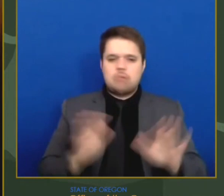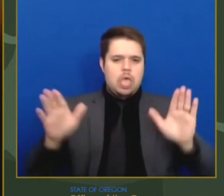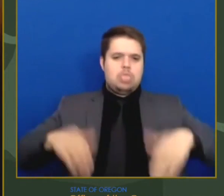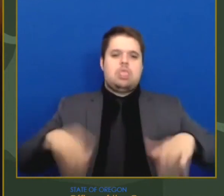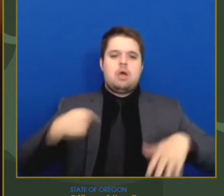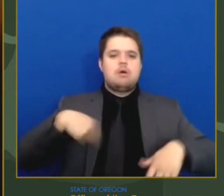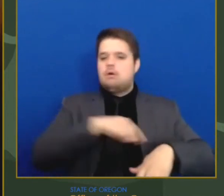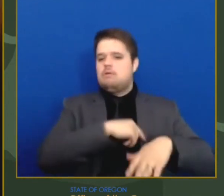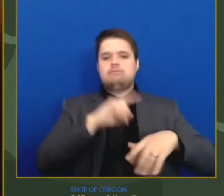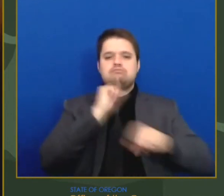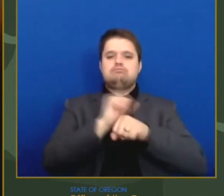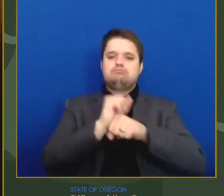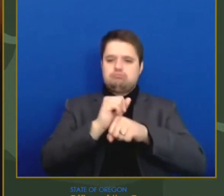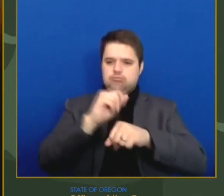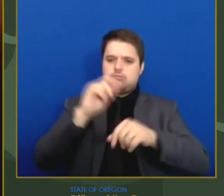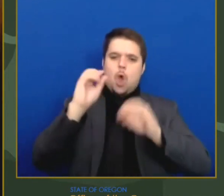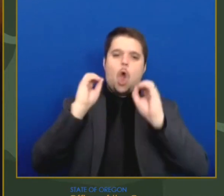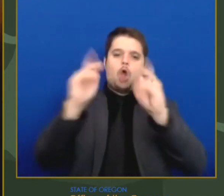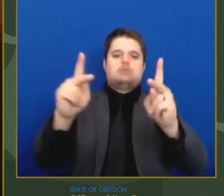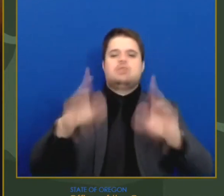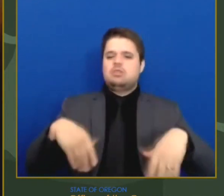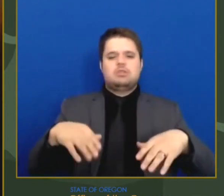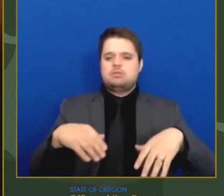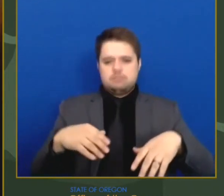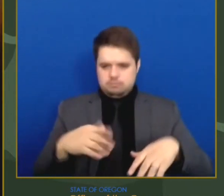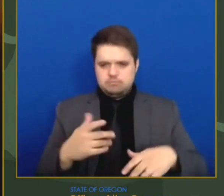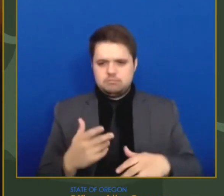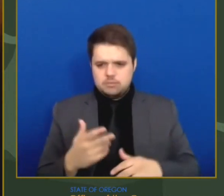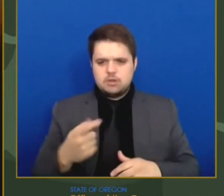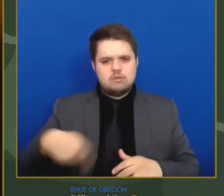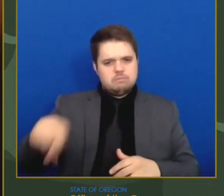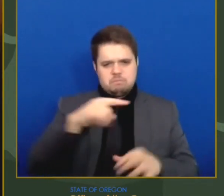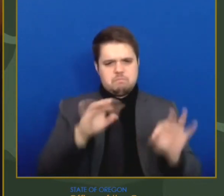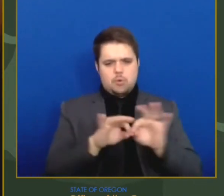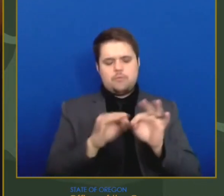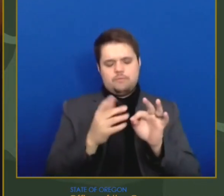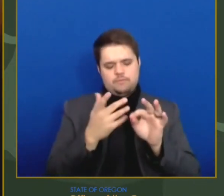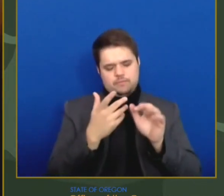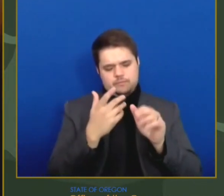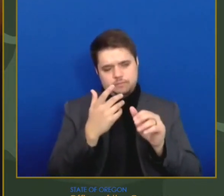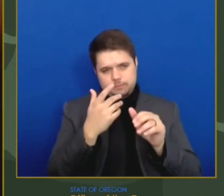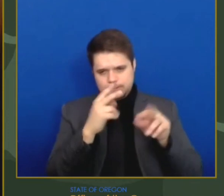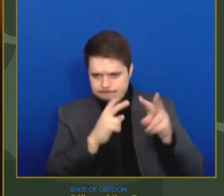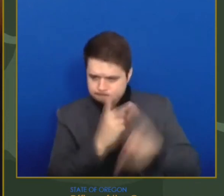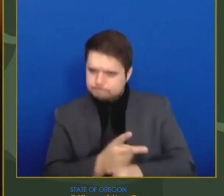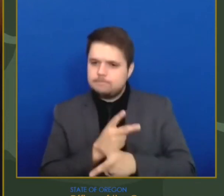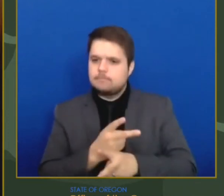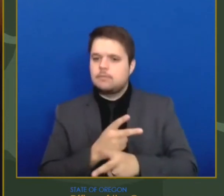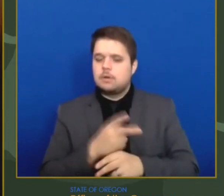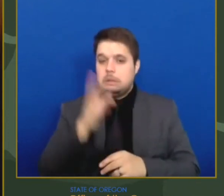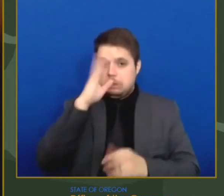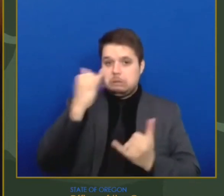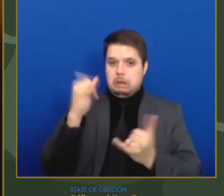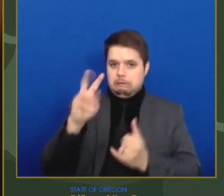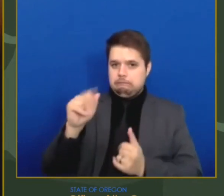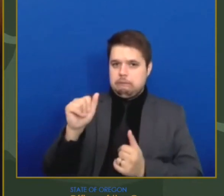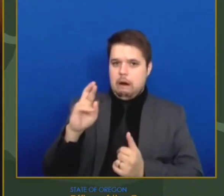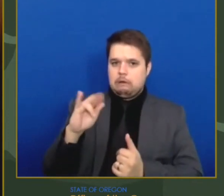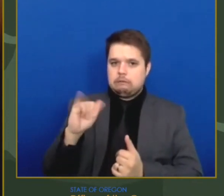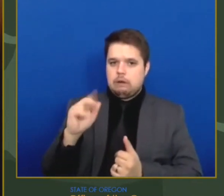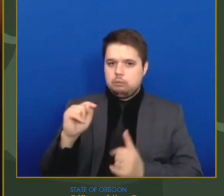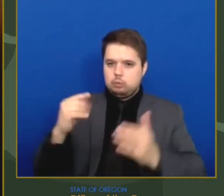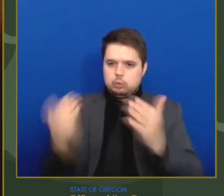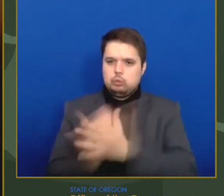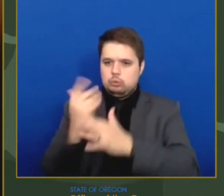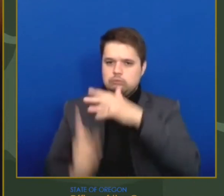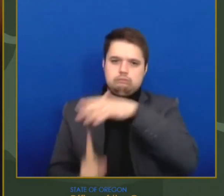restrictions, we can expect to see an increase in new cases. Or put more bluntly, we can expect to see wider distribution